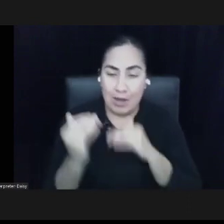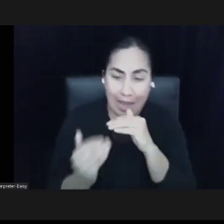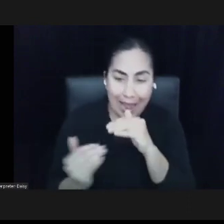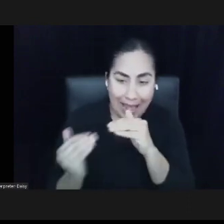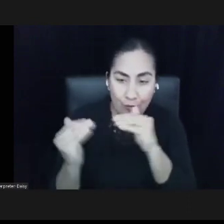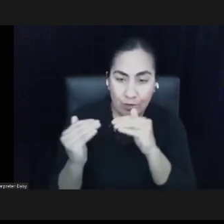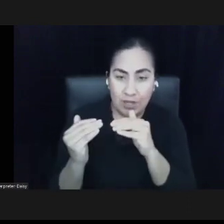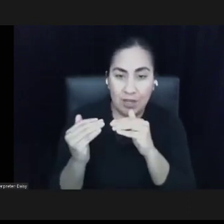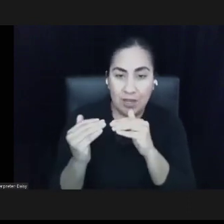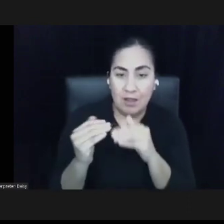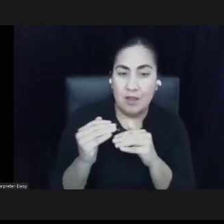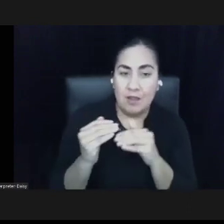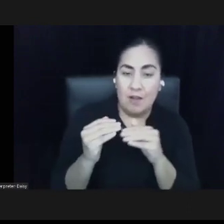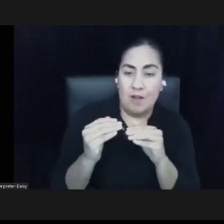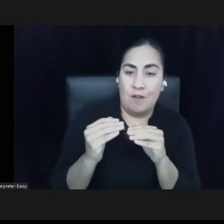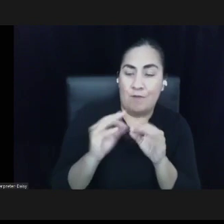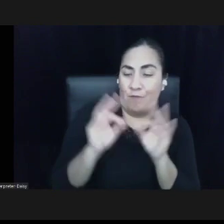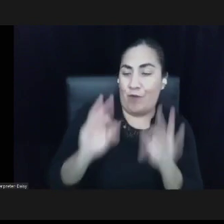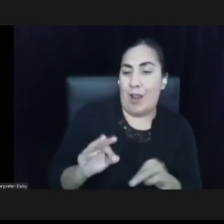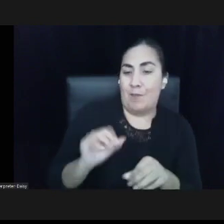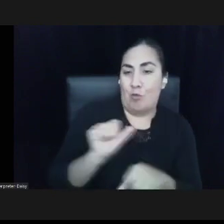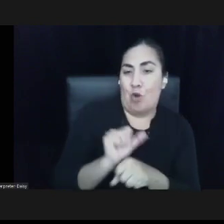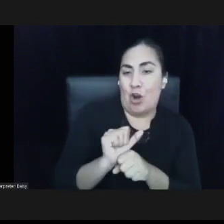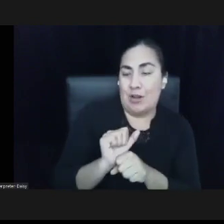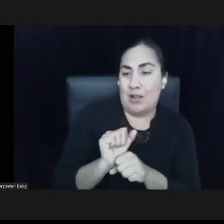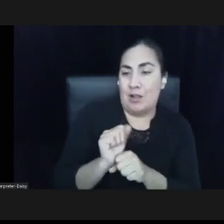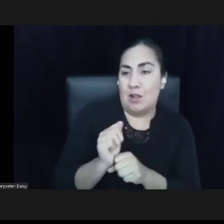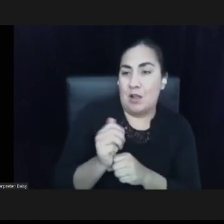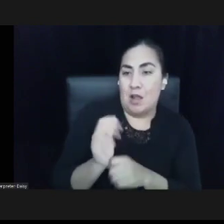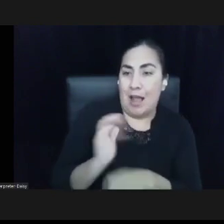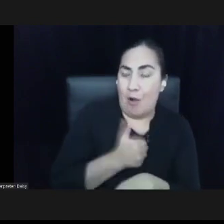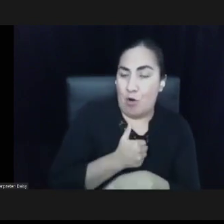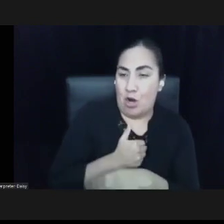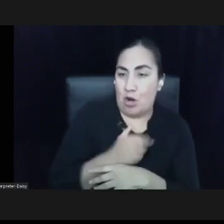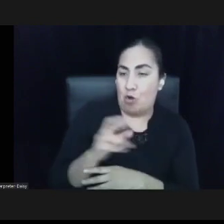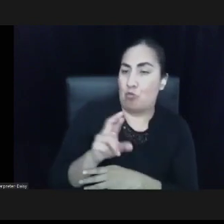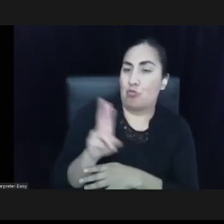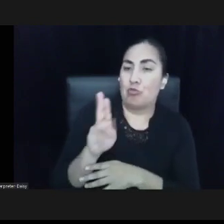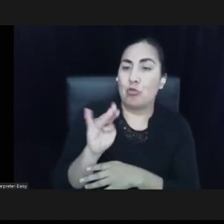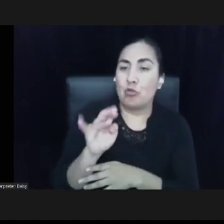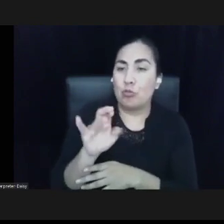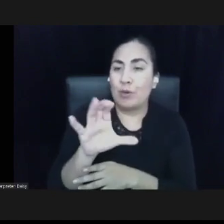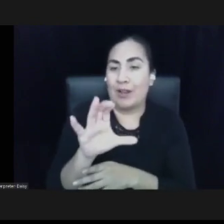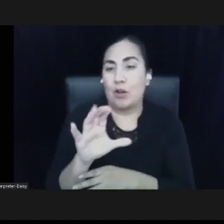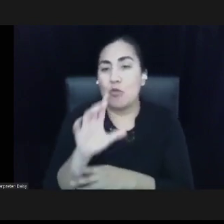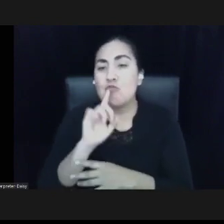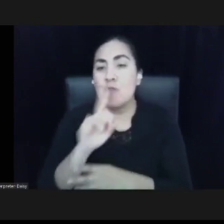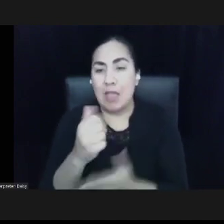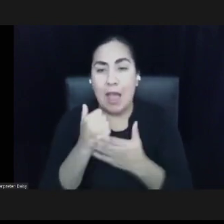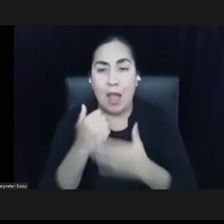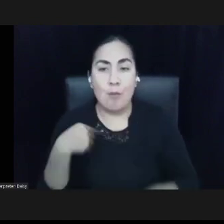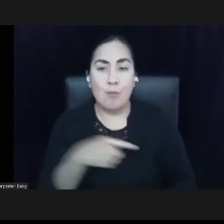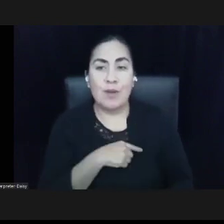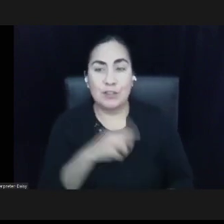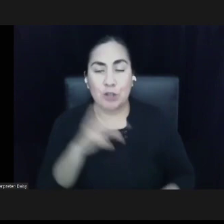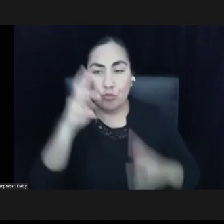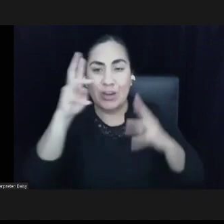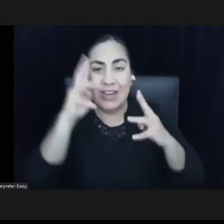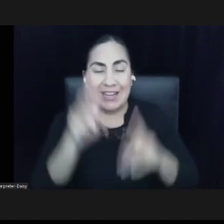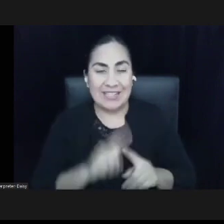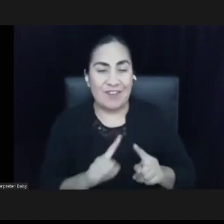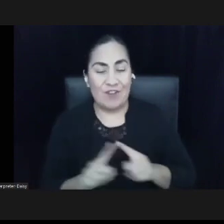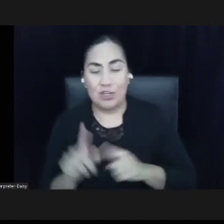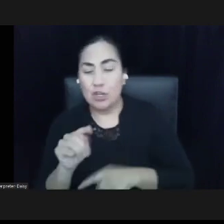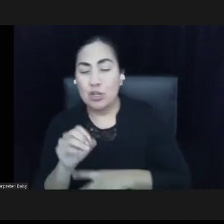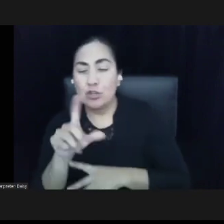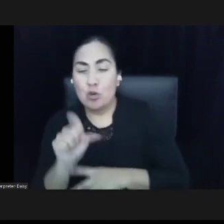was really our attempt at creating tools that made sense to the foundation and the systems that we're